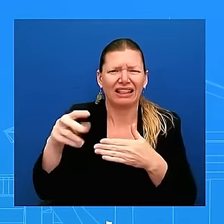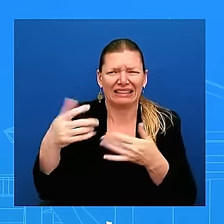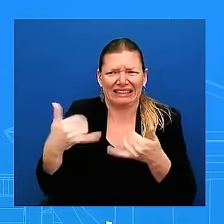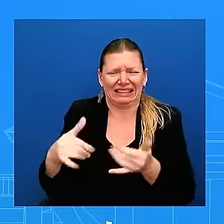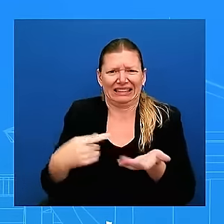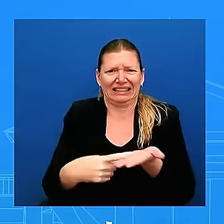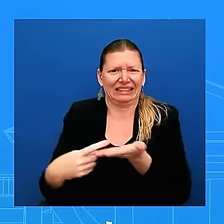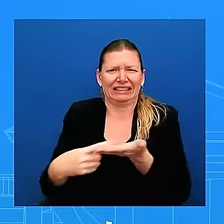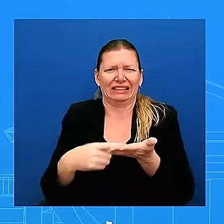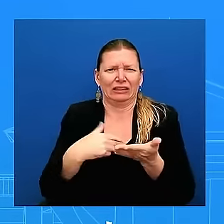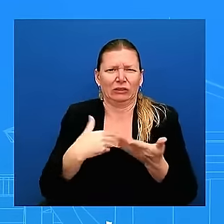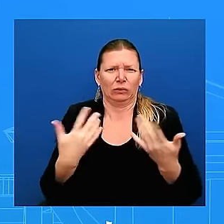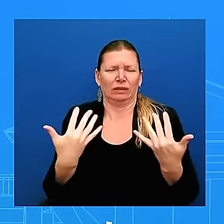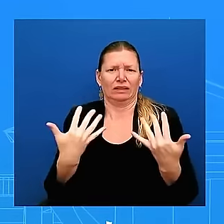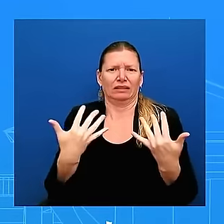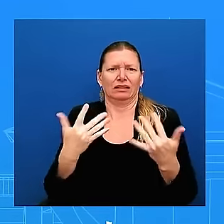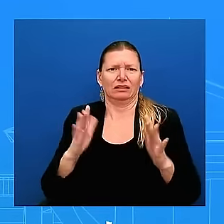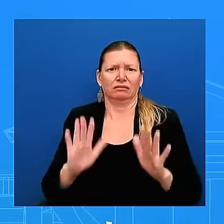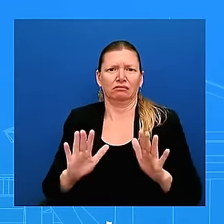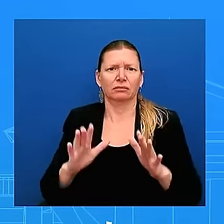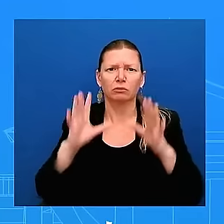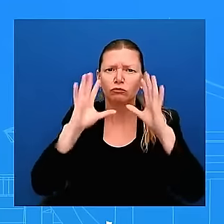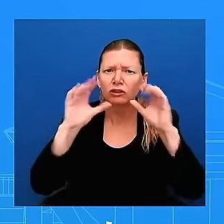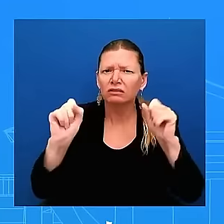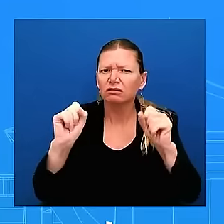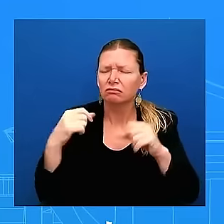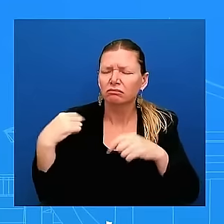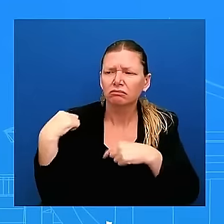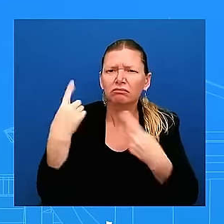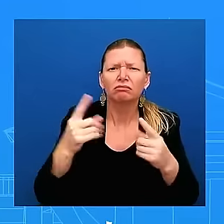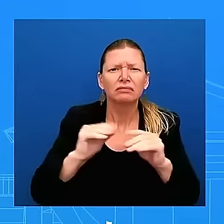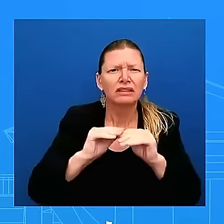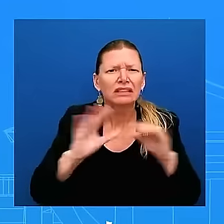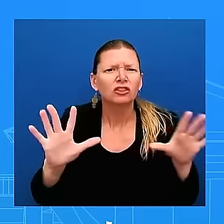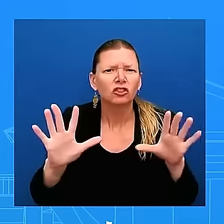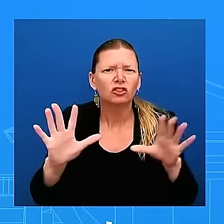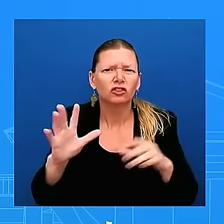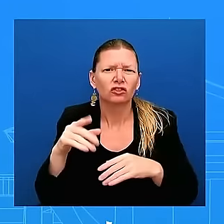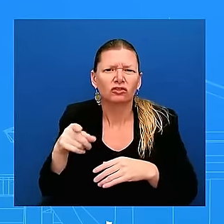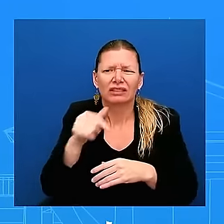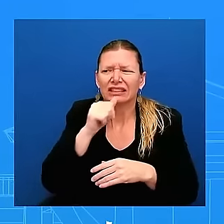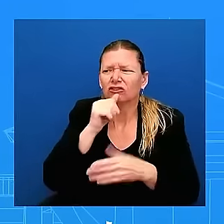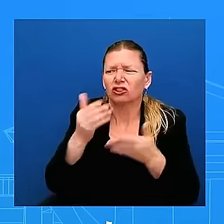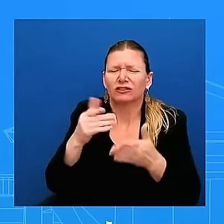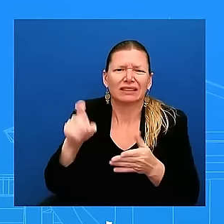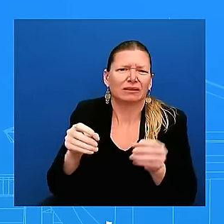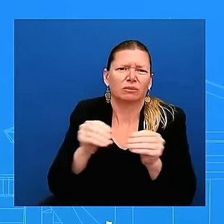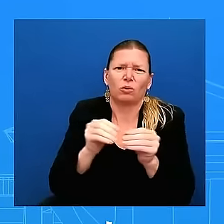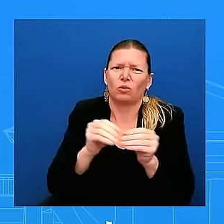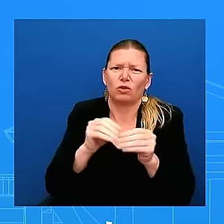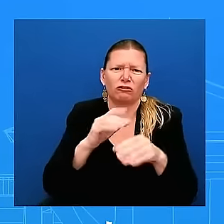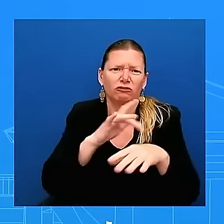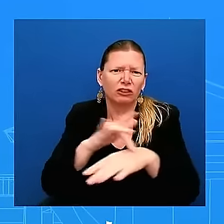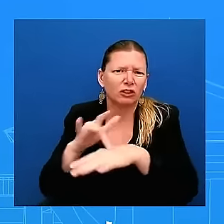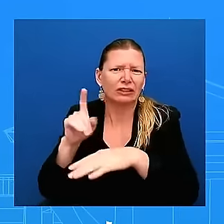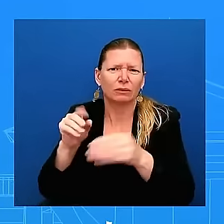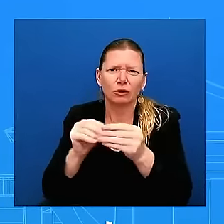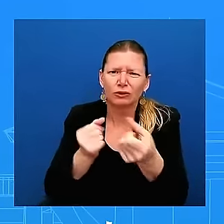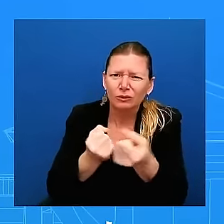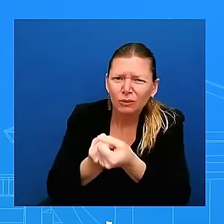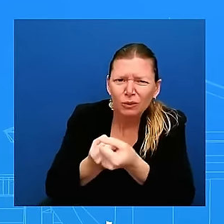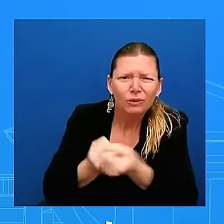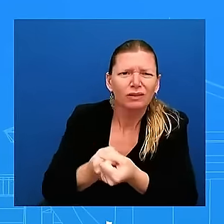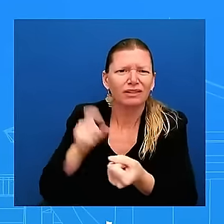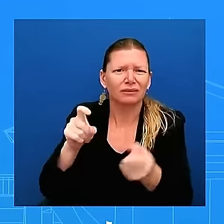very clear they need more resources the Secret Service needs more resources they need more capabilities the mission that they are indeed doing is critical to your question